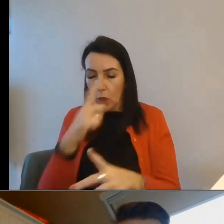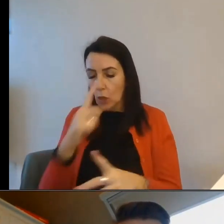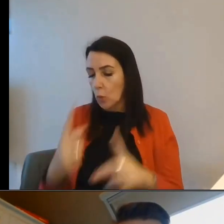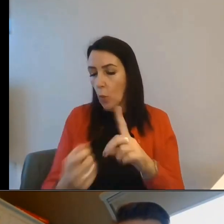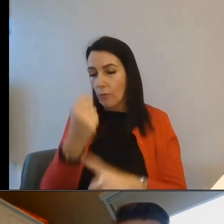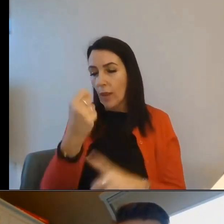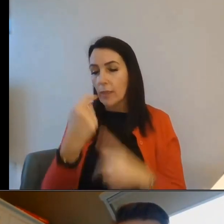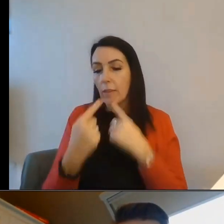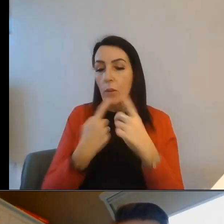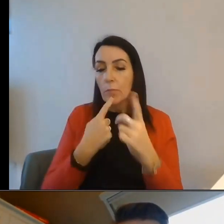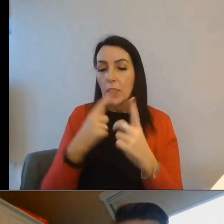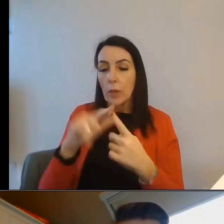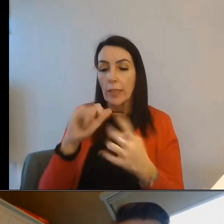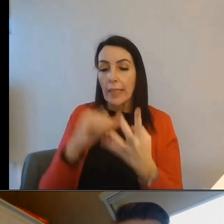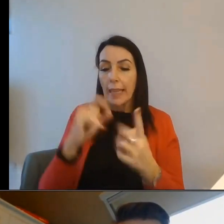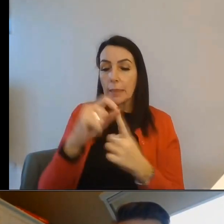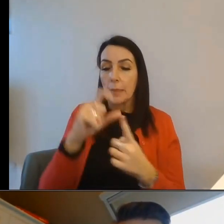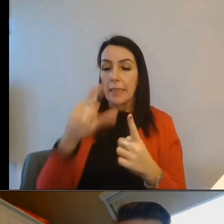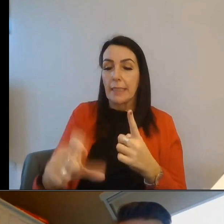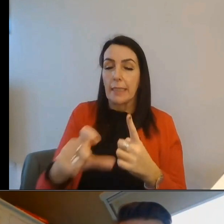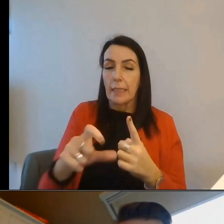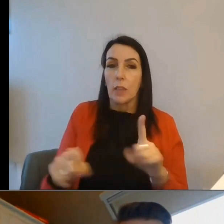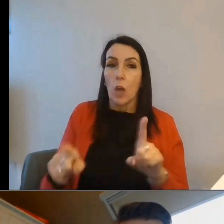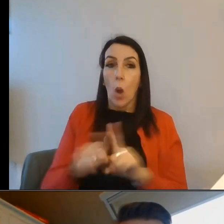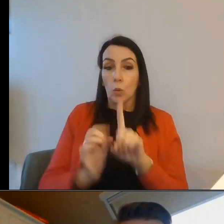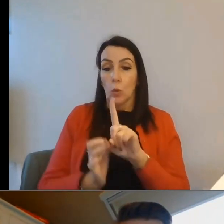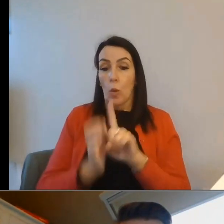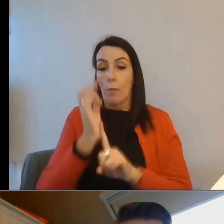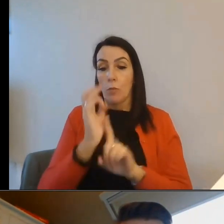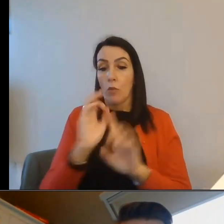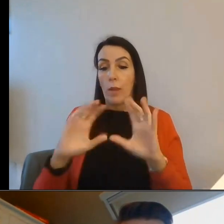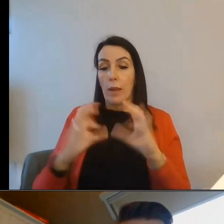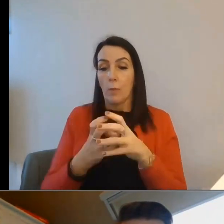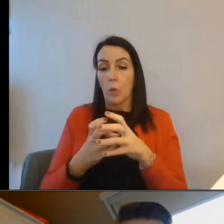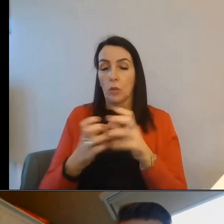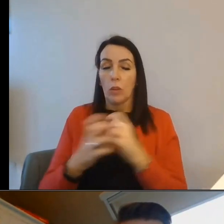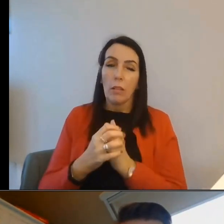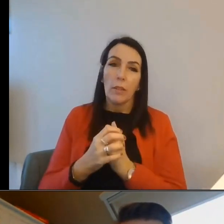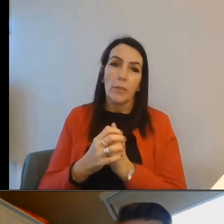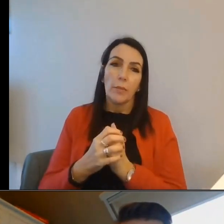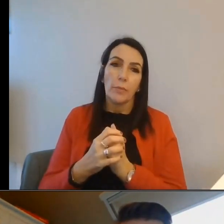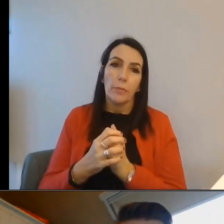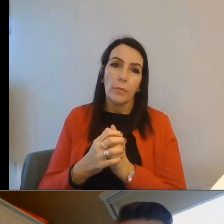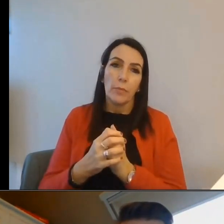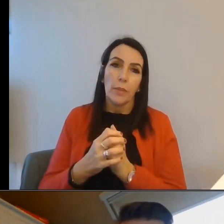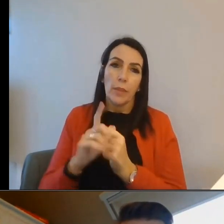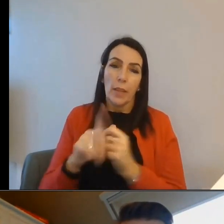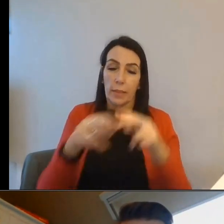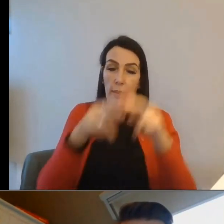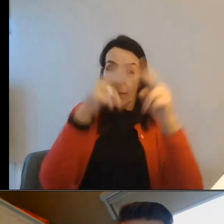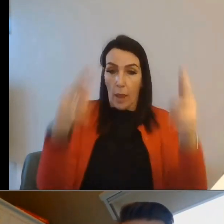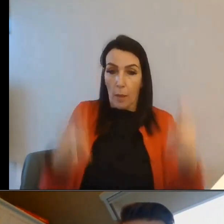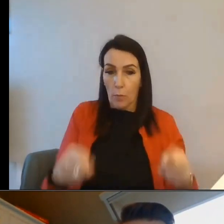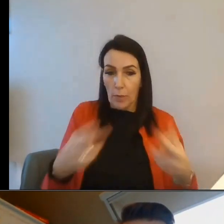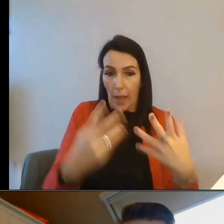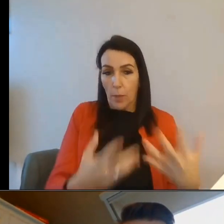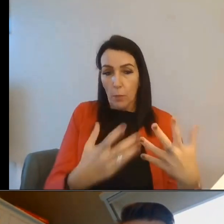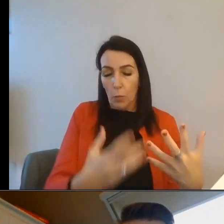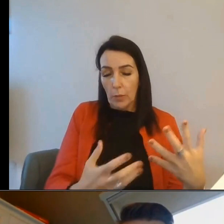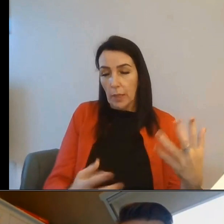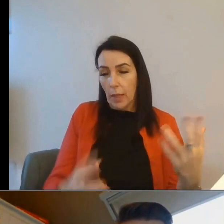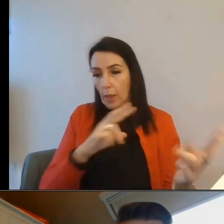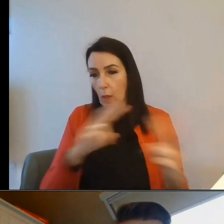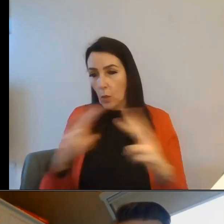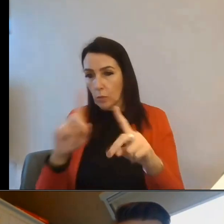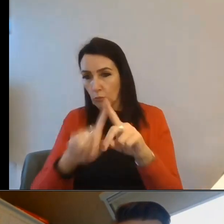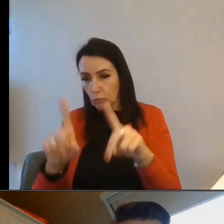Lastly, we've got the improvements module. Now that takes the model of the current property and it works through all the